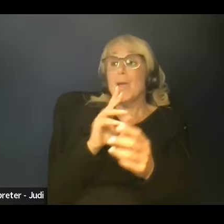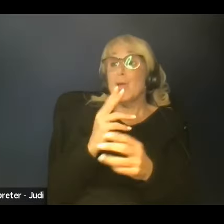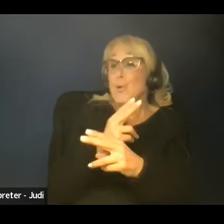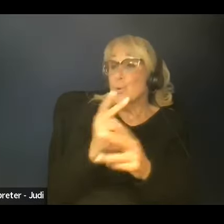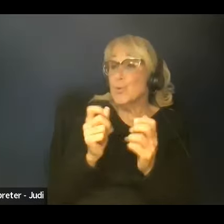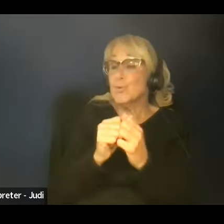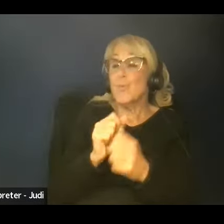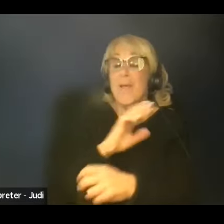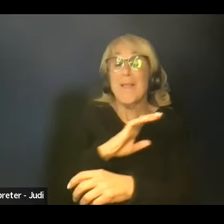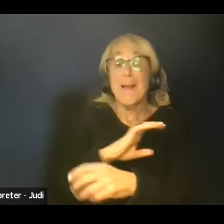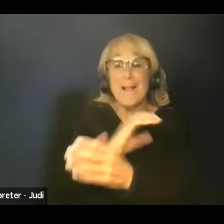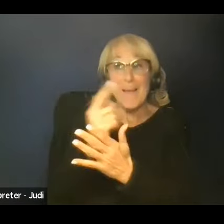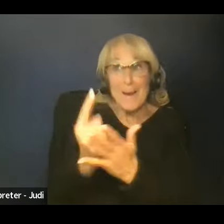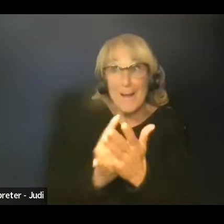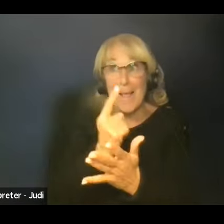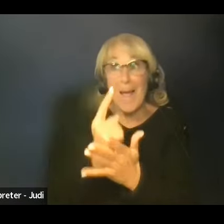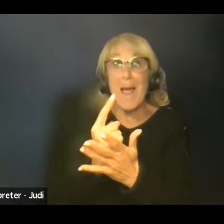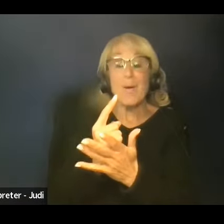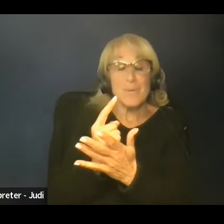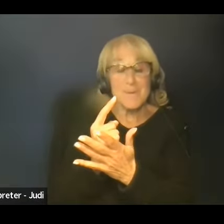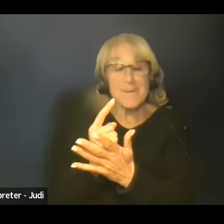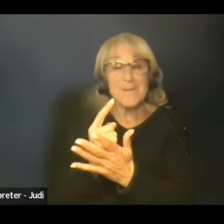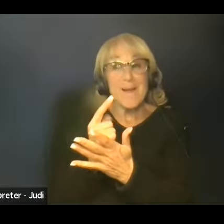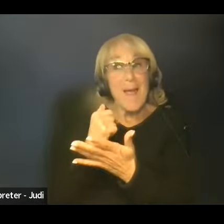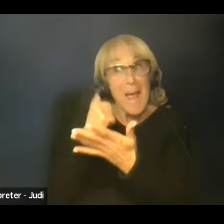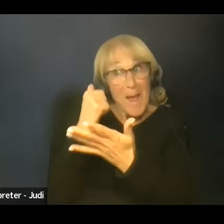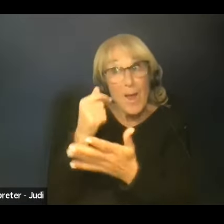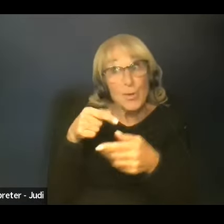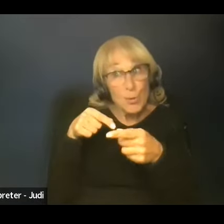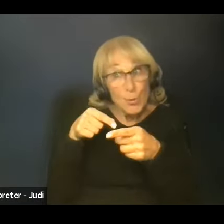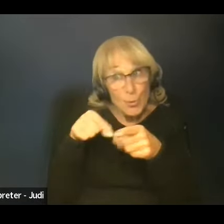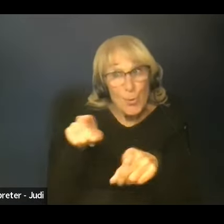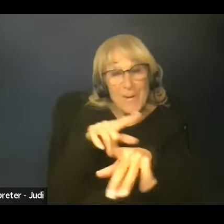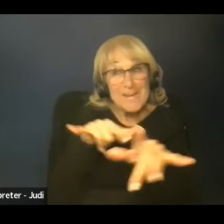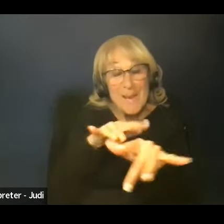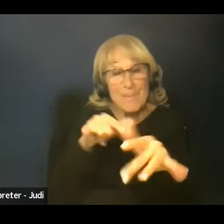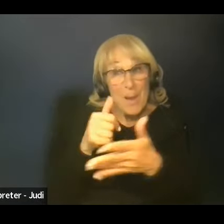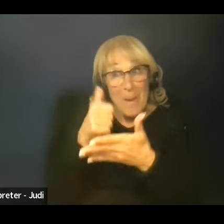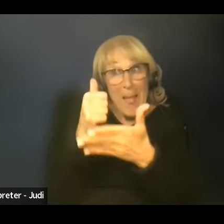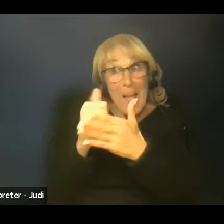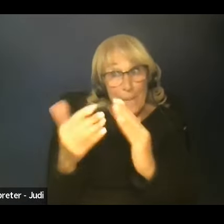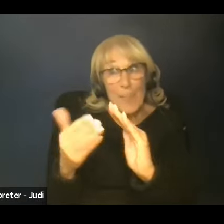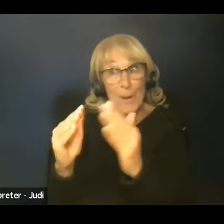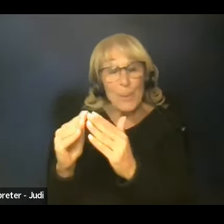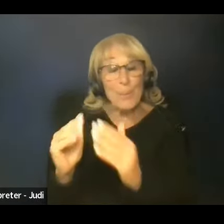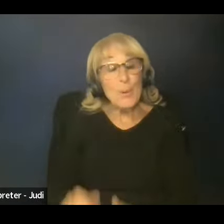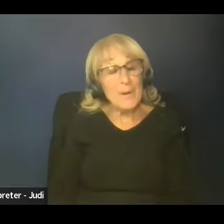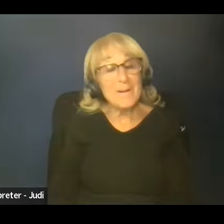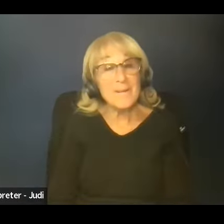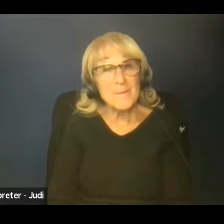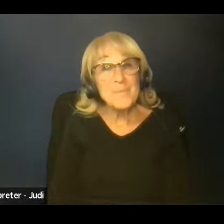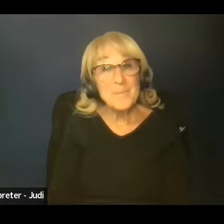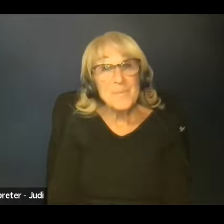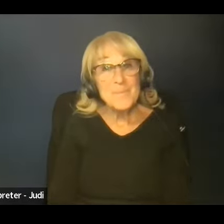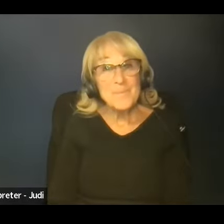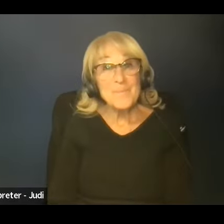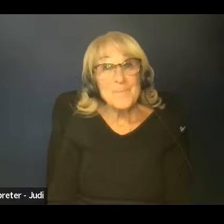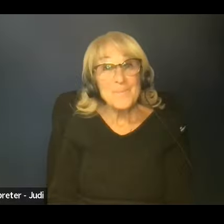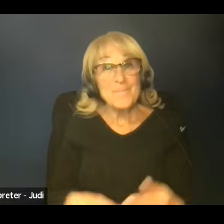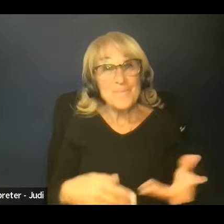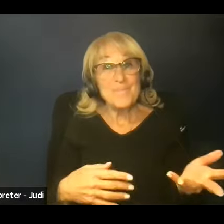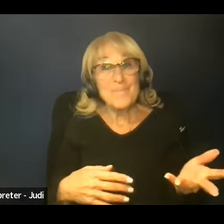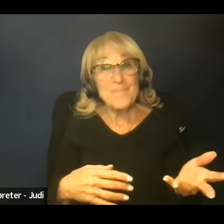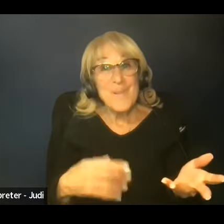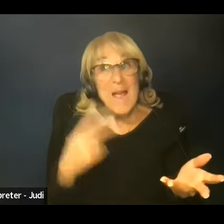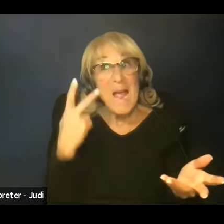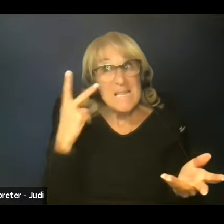their clinical hours and will be helping, you know, the community. So like, that will be, it's, I see it down, I see